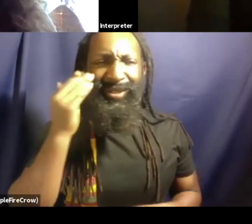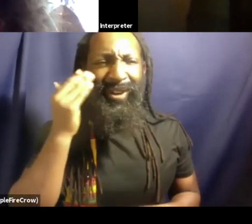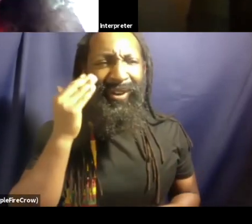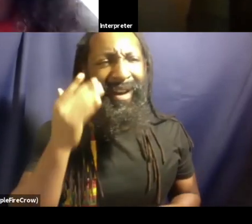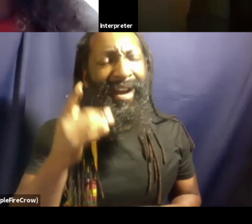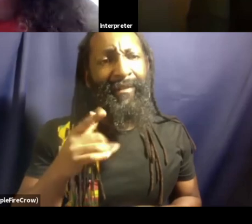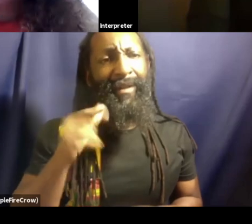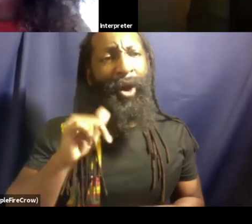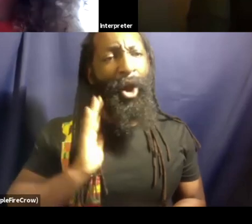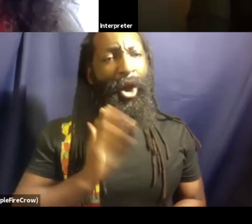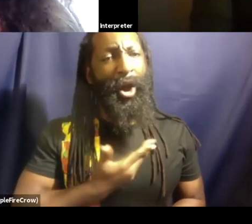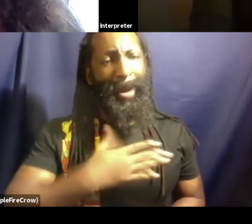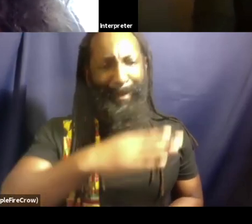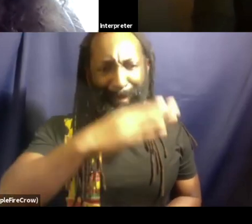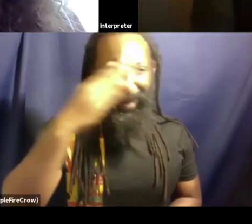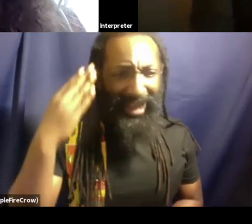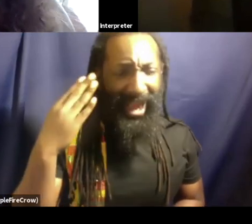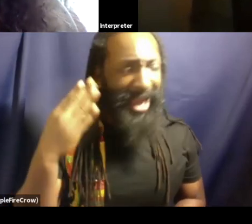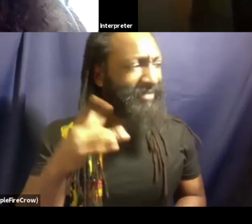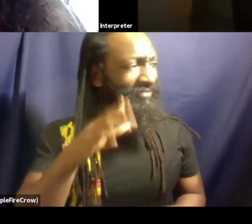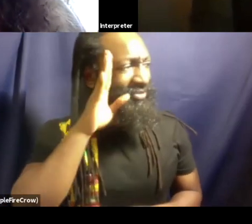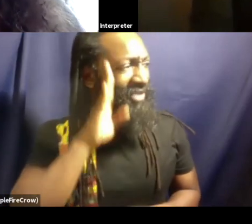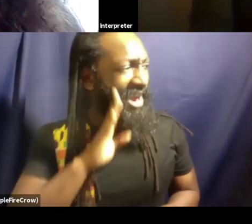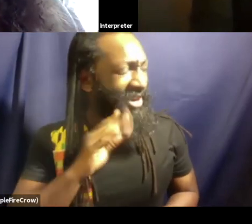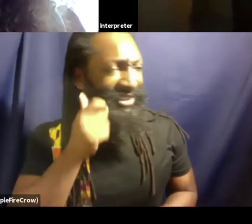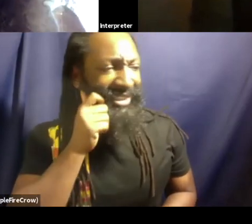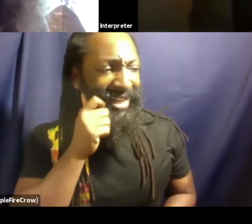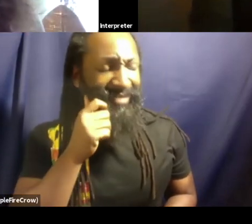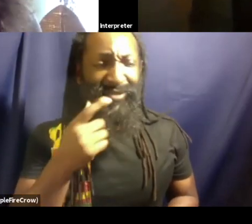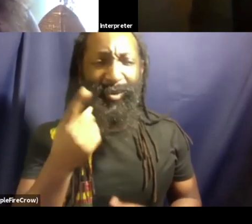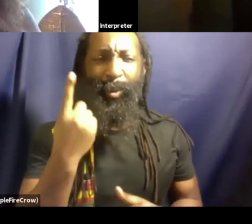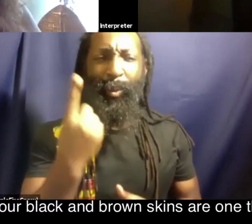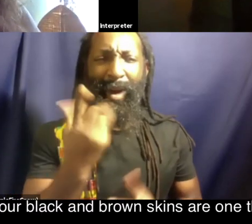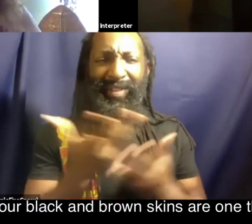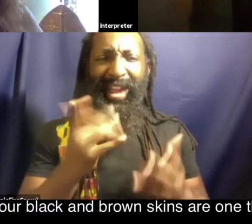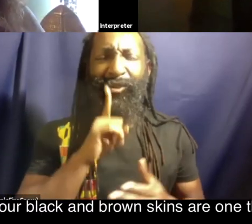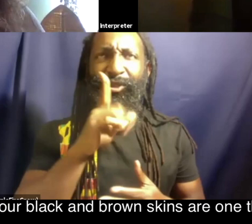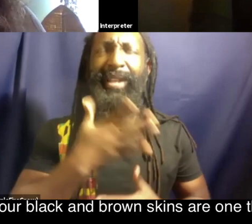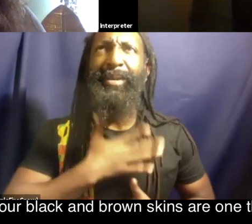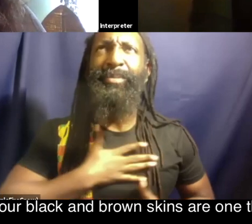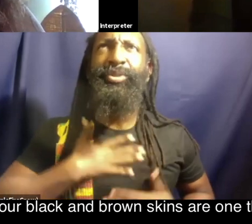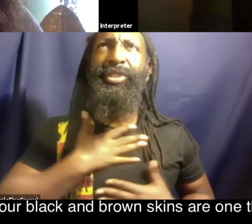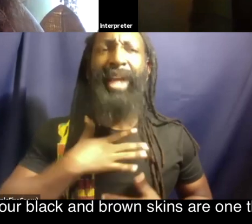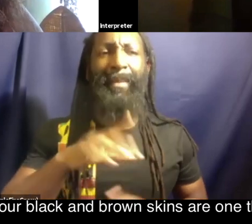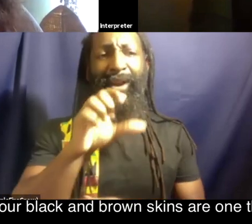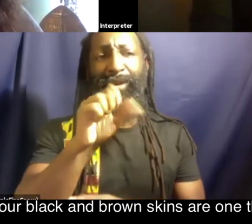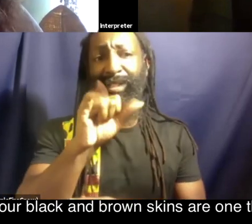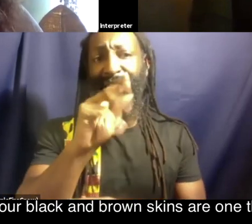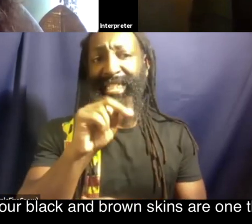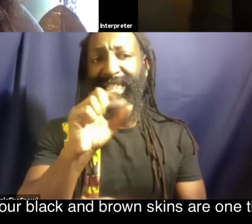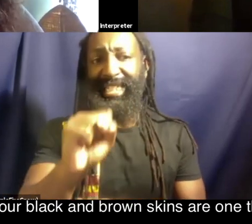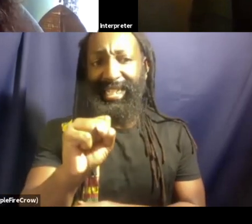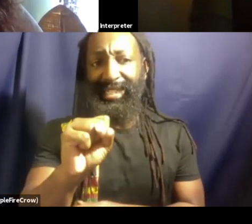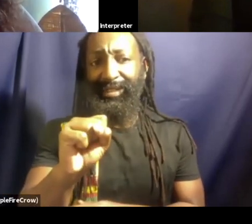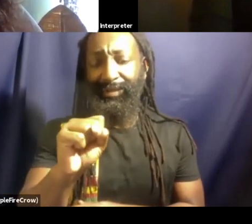you know our black and brown skins are one thing that